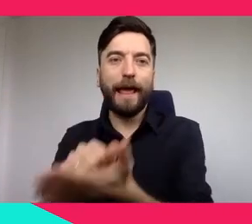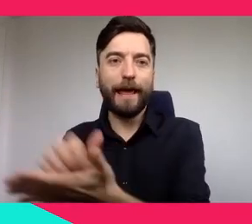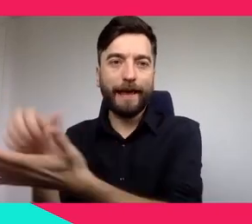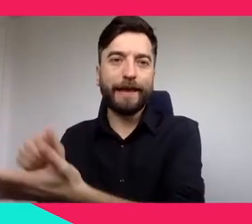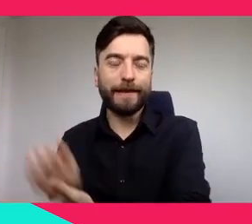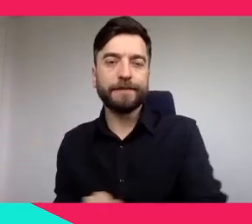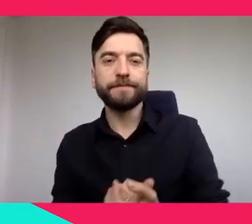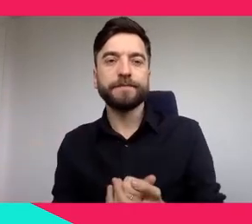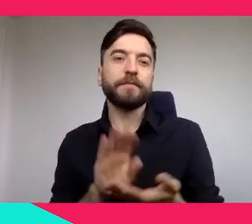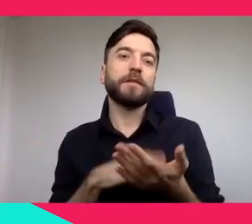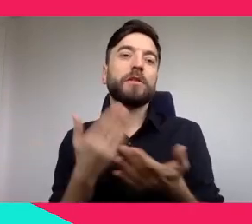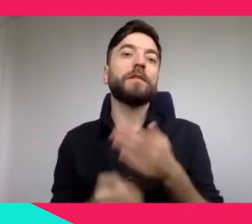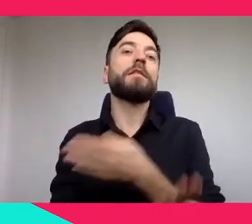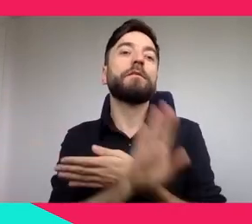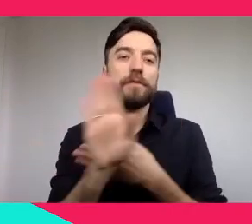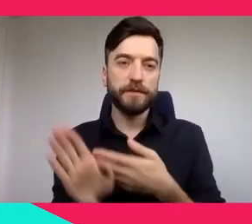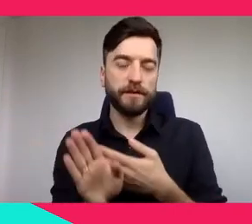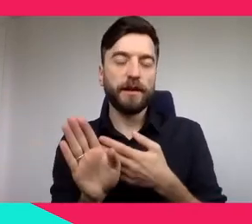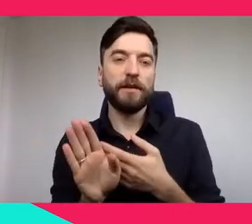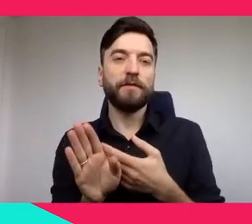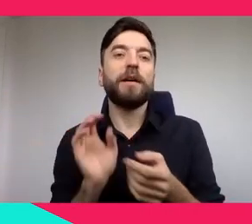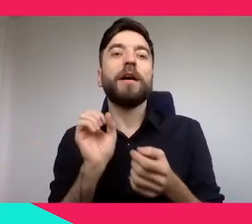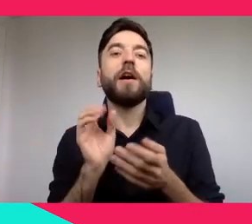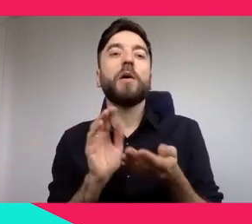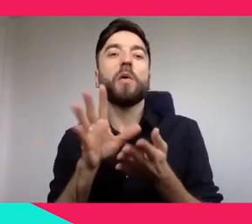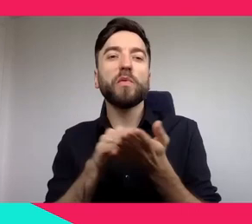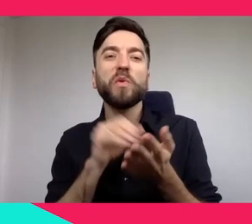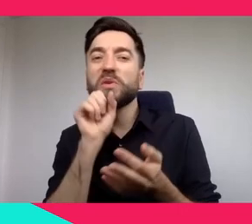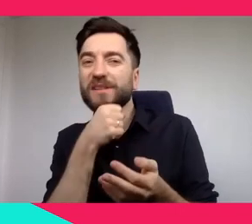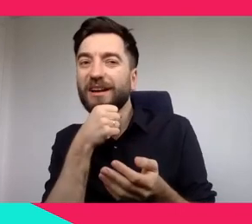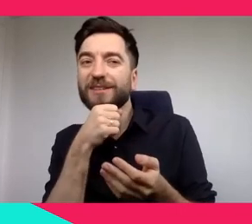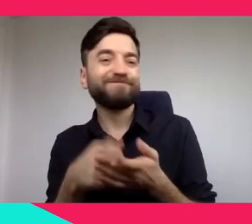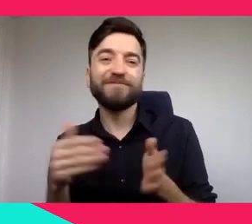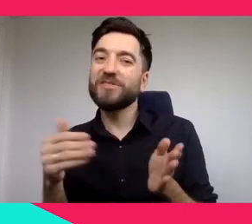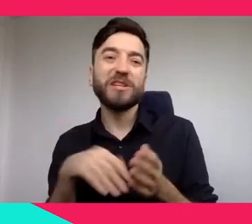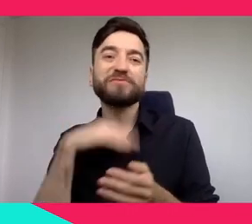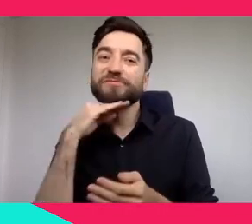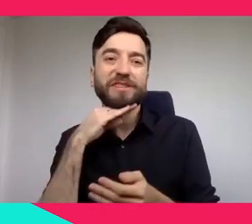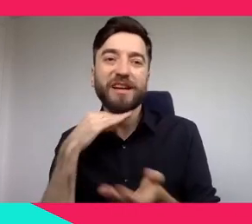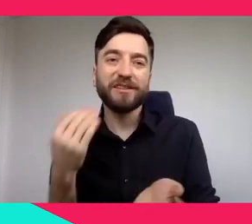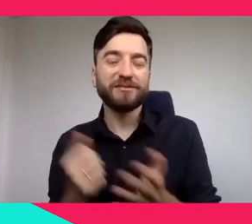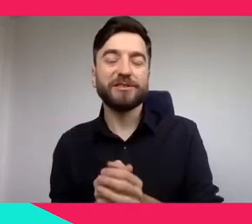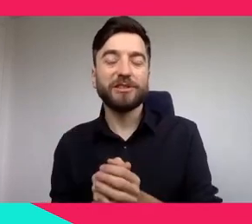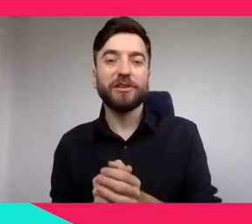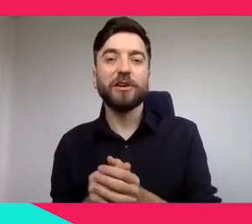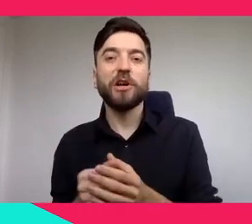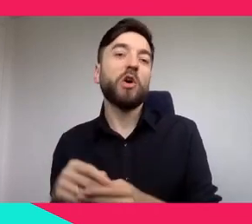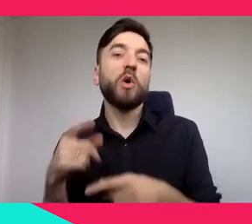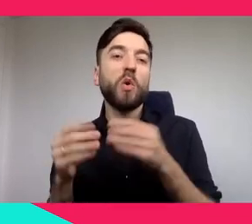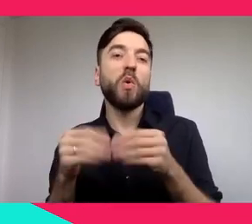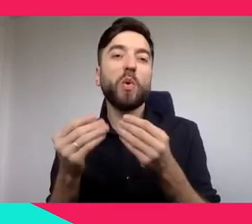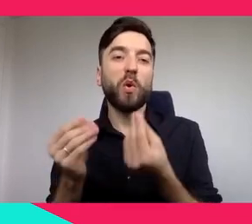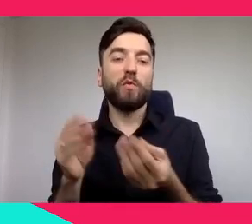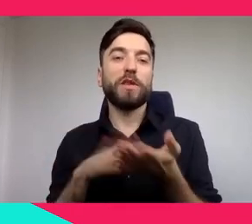also seeing expansion, like the Louvre or Centre Pompidou in new buildings in Abu Dhabi or Shanghai.